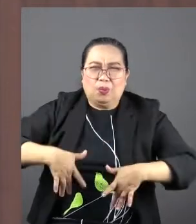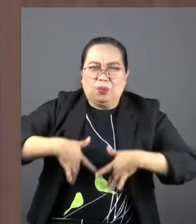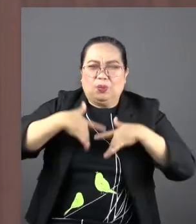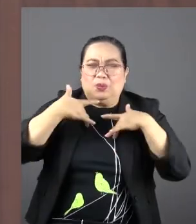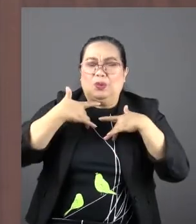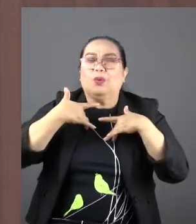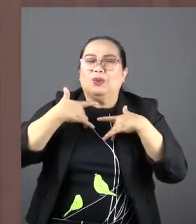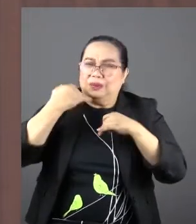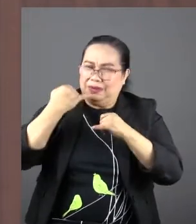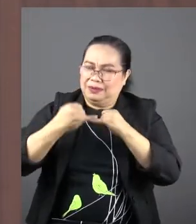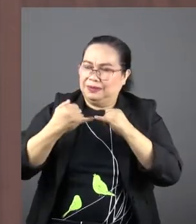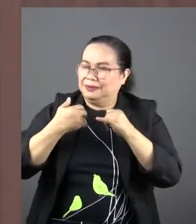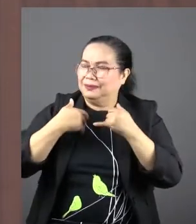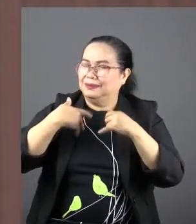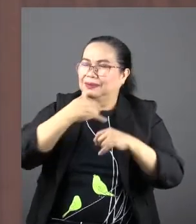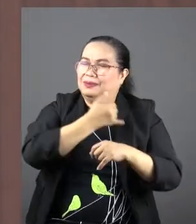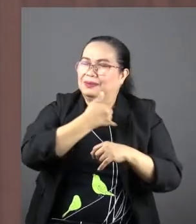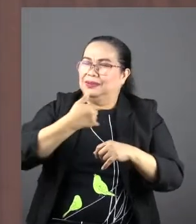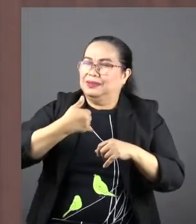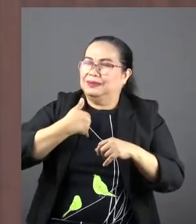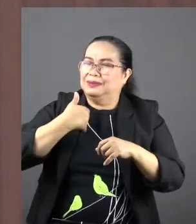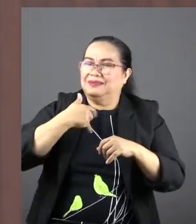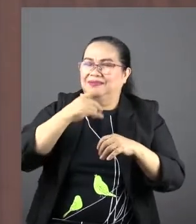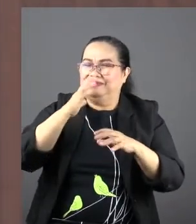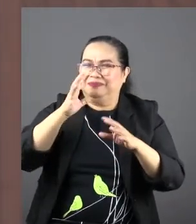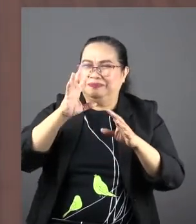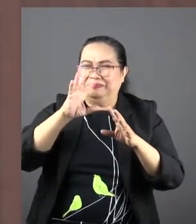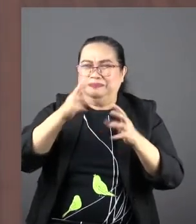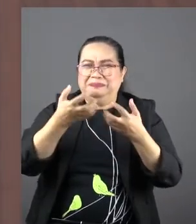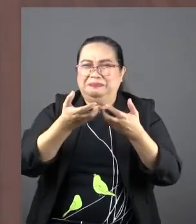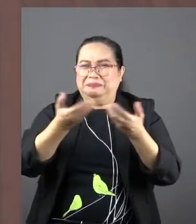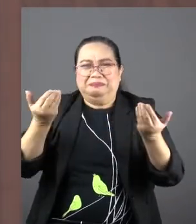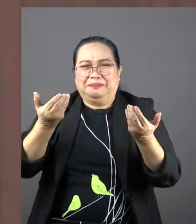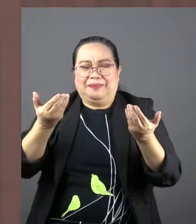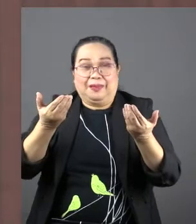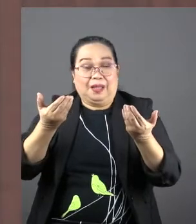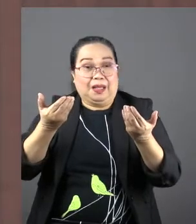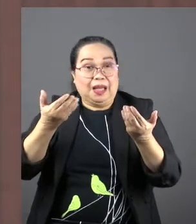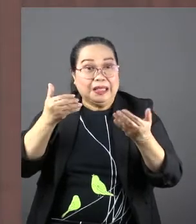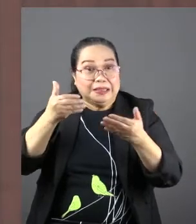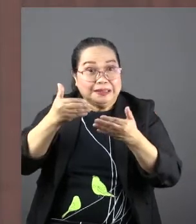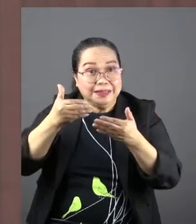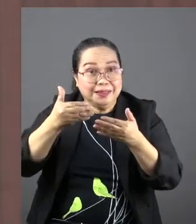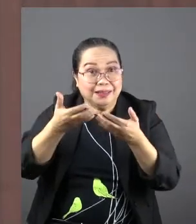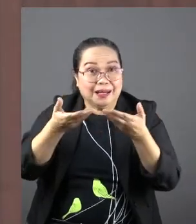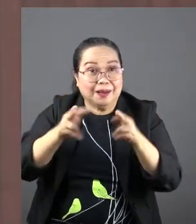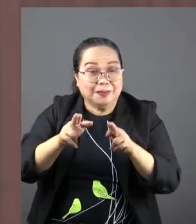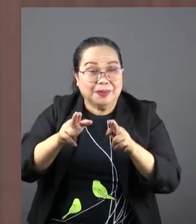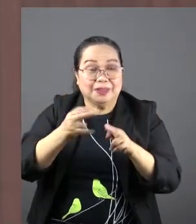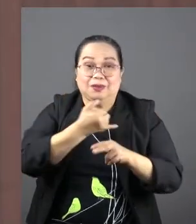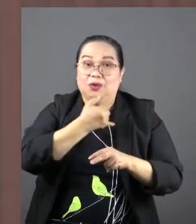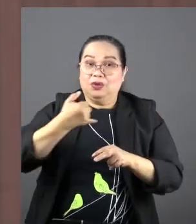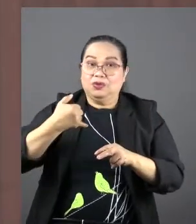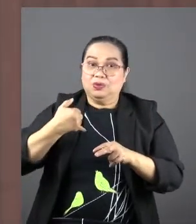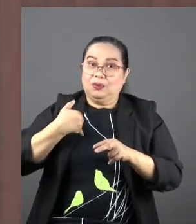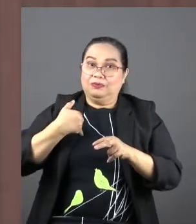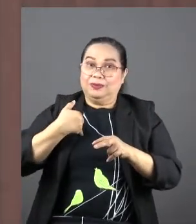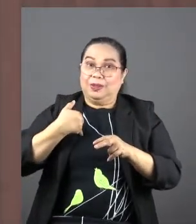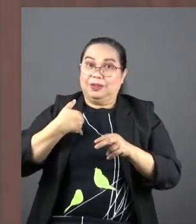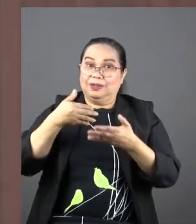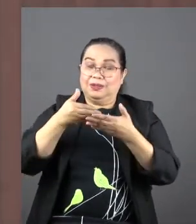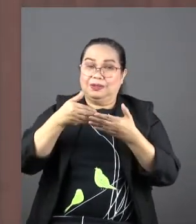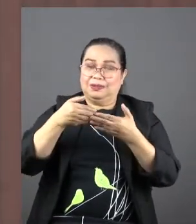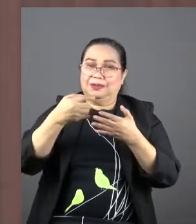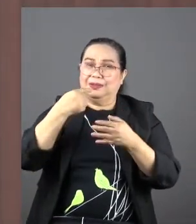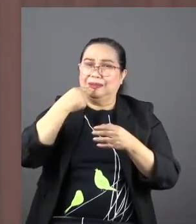risked Joseph breaking off the engagement. And you know that almost happened, right? Joseph almost broke